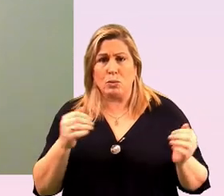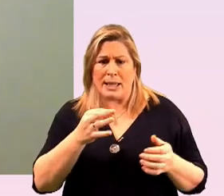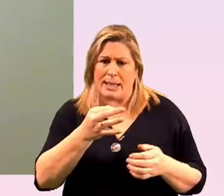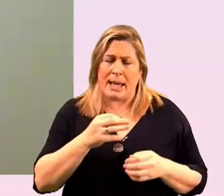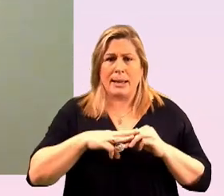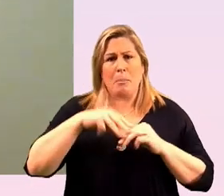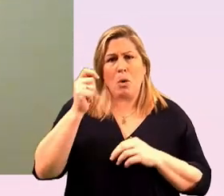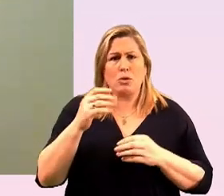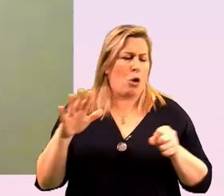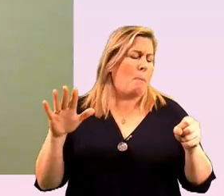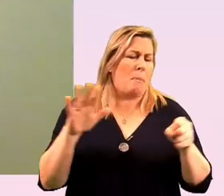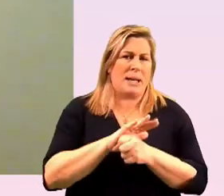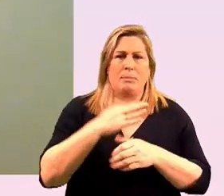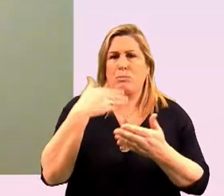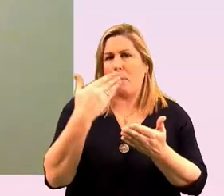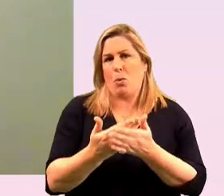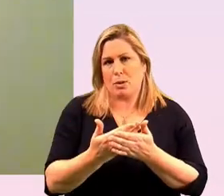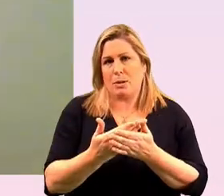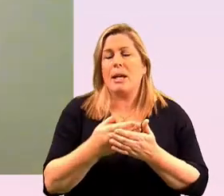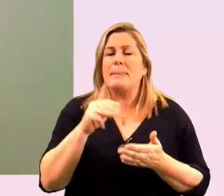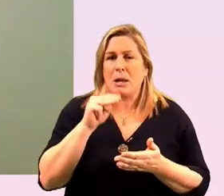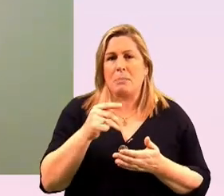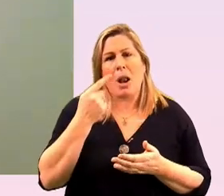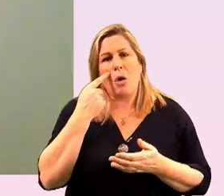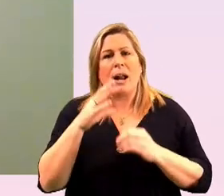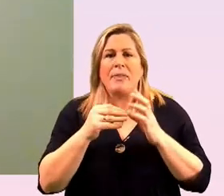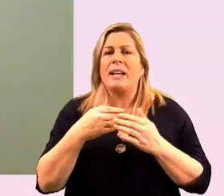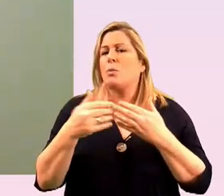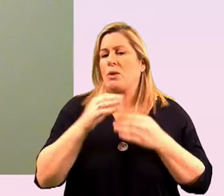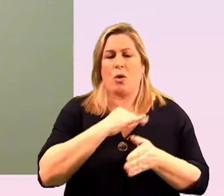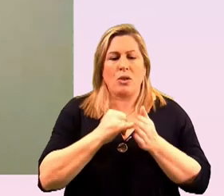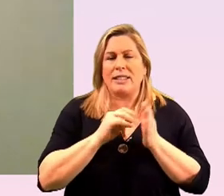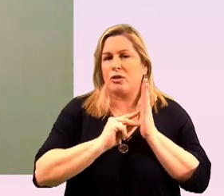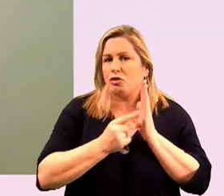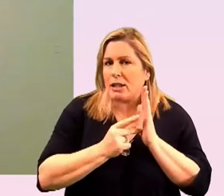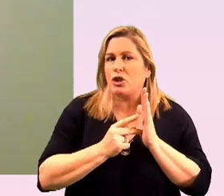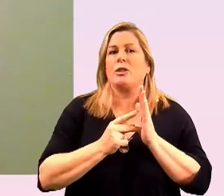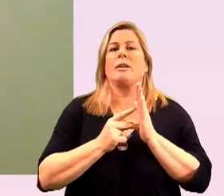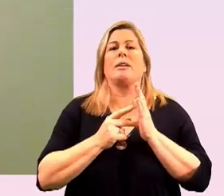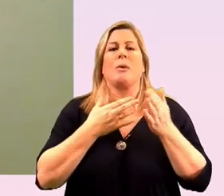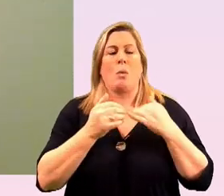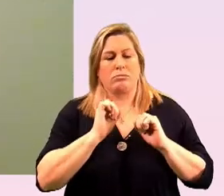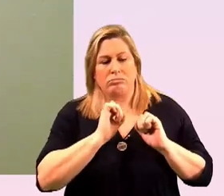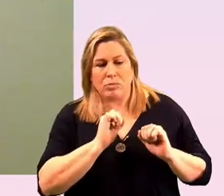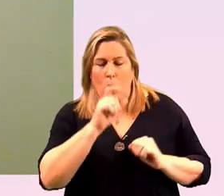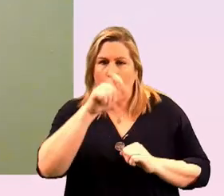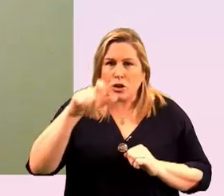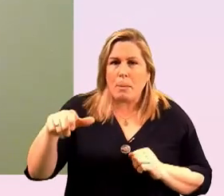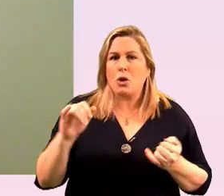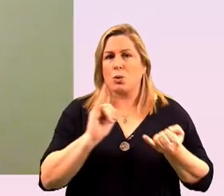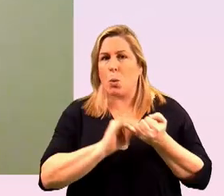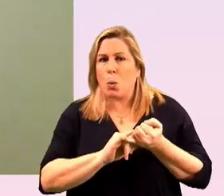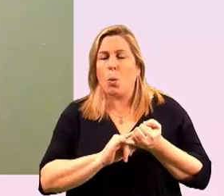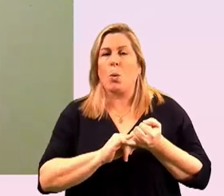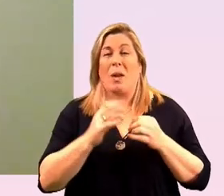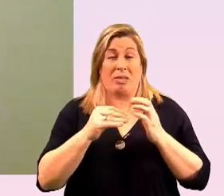complete proposal you can um looking at things like what is the organization strategy you know what who is our customers and